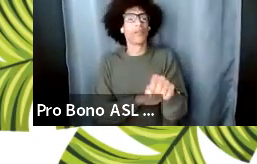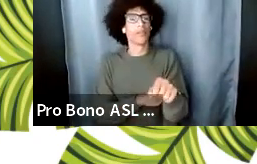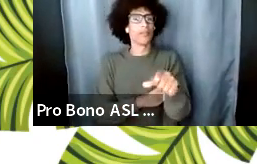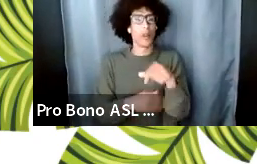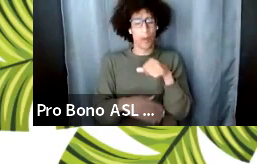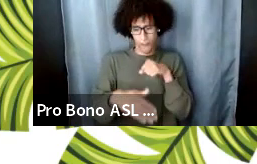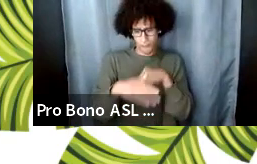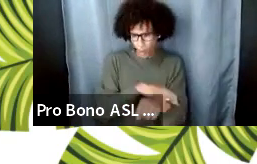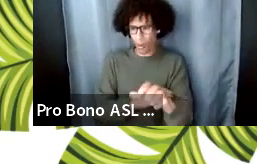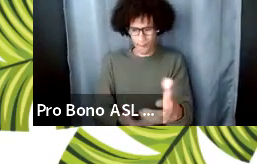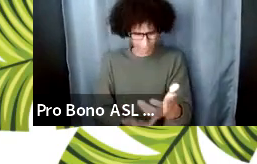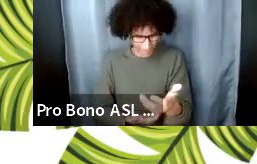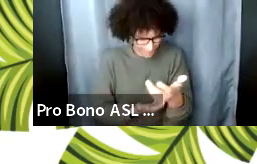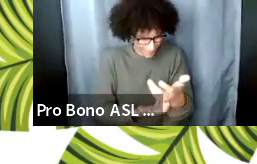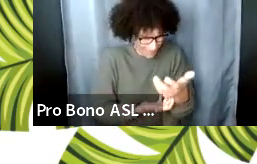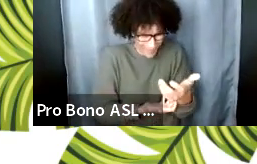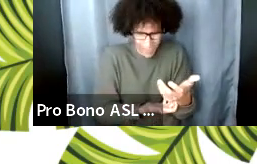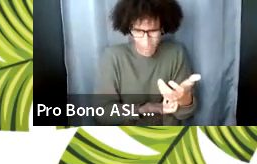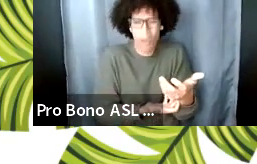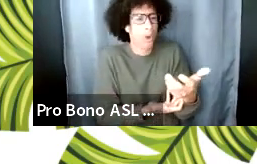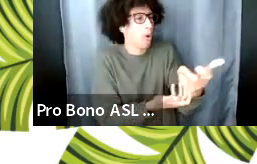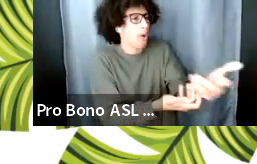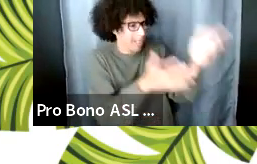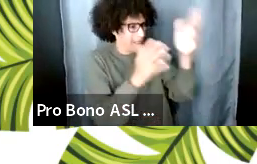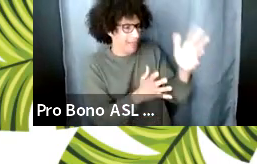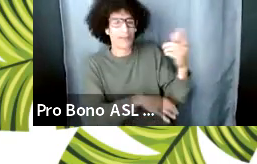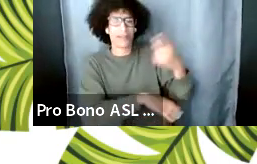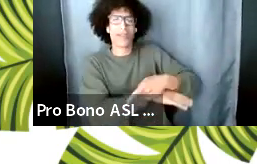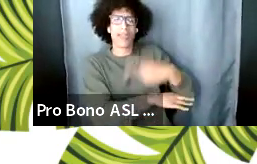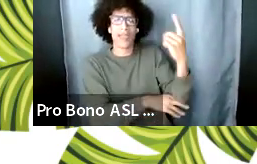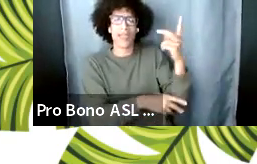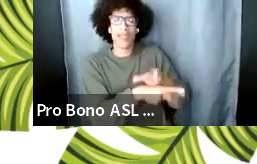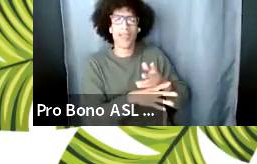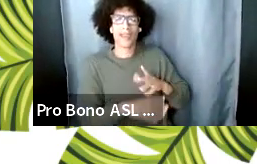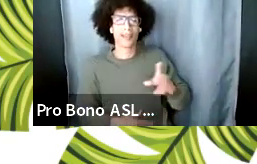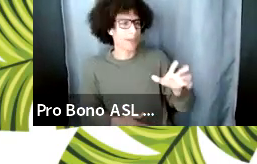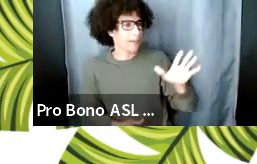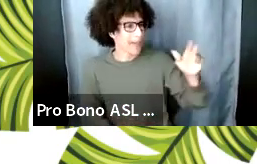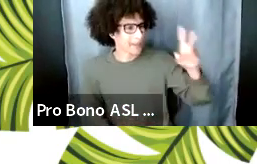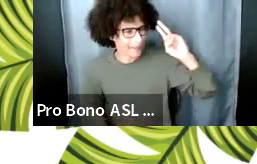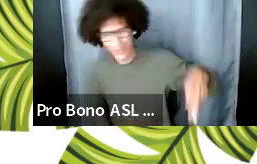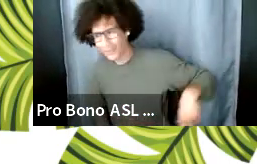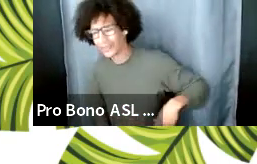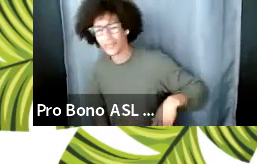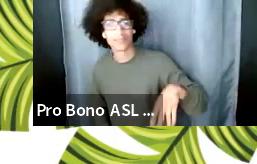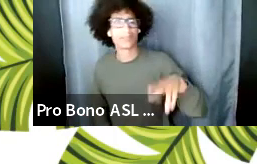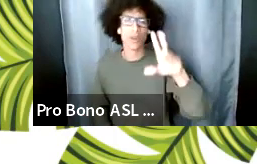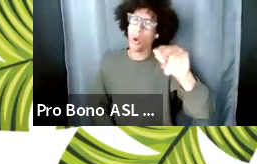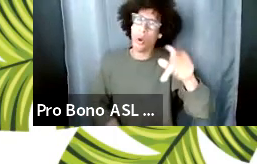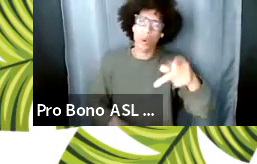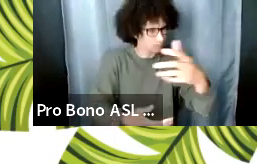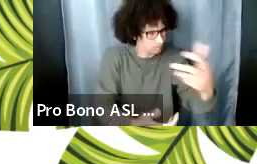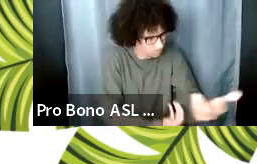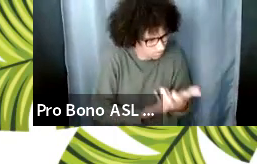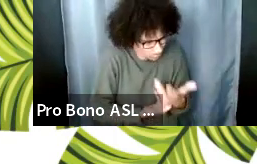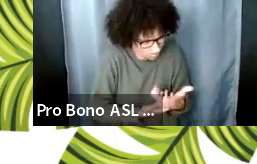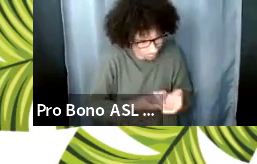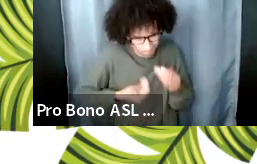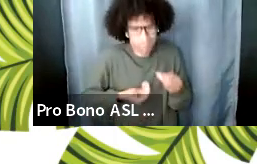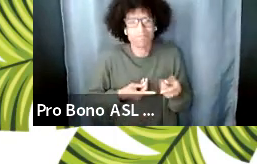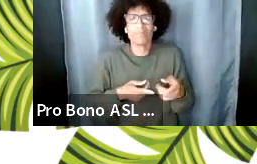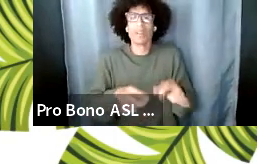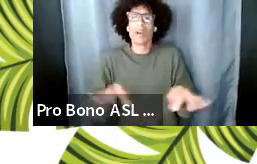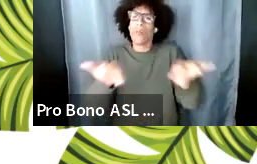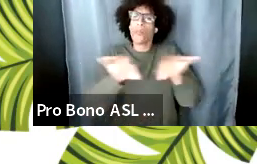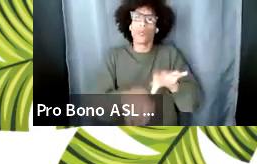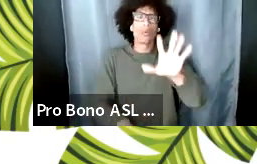and foster that baby right you want to be in the rooms in those communities you want to make sure your work is accessible document document